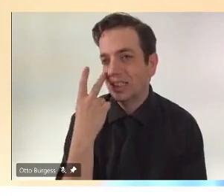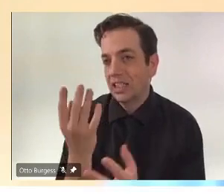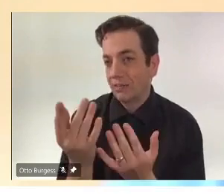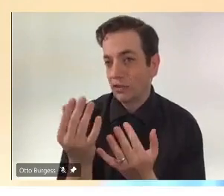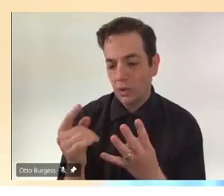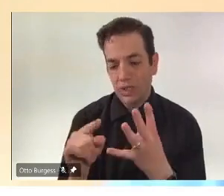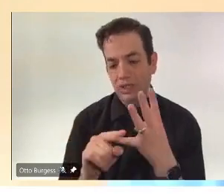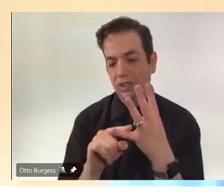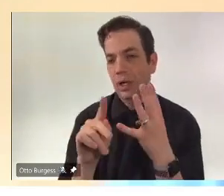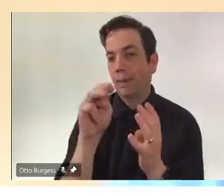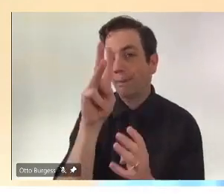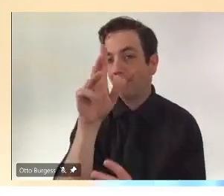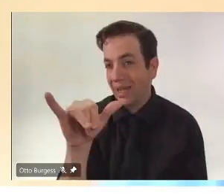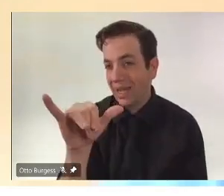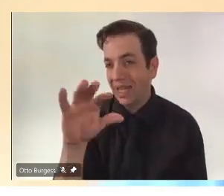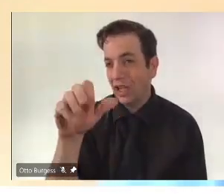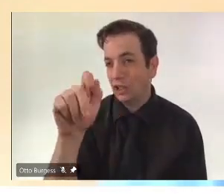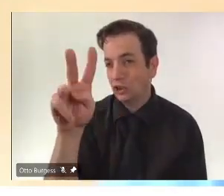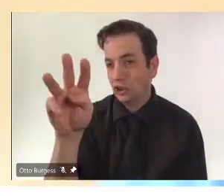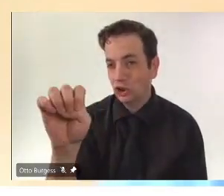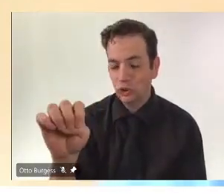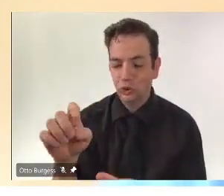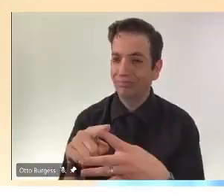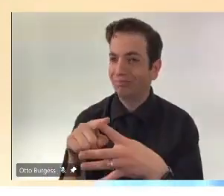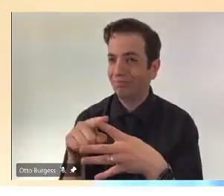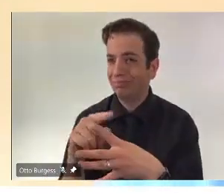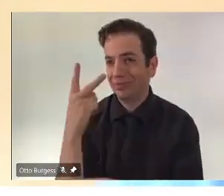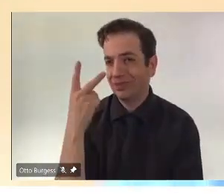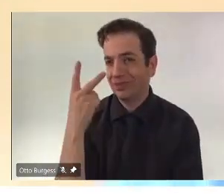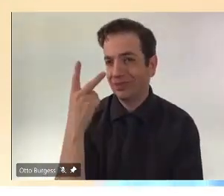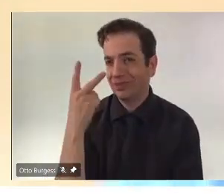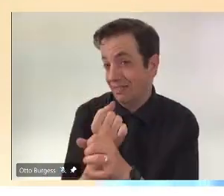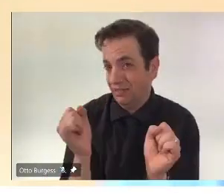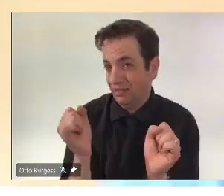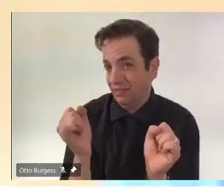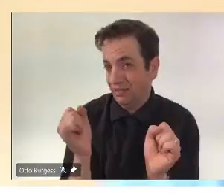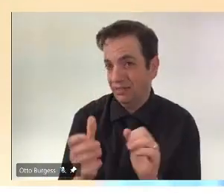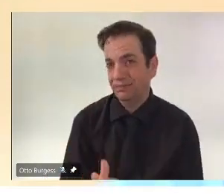determinations. I'll just maybe pause if Scott, you had any further comments?